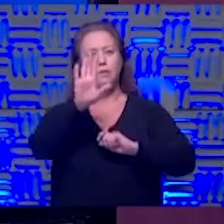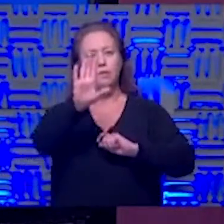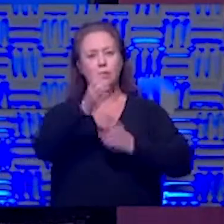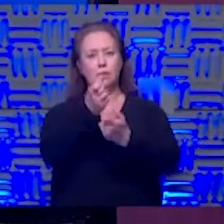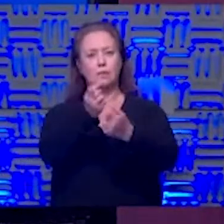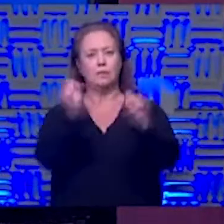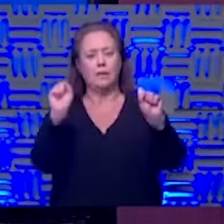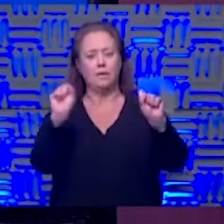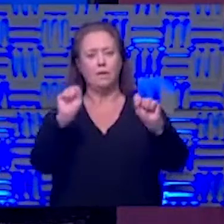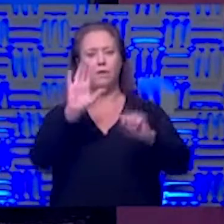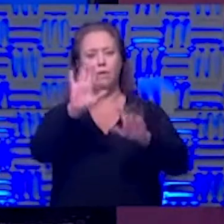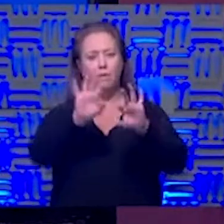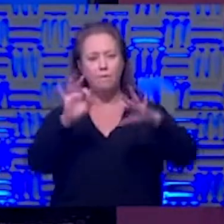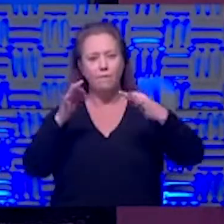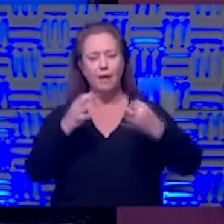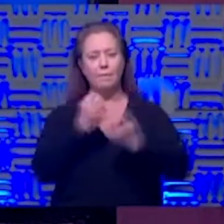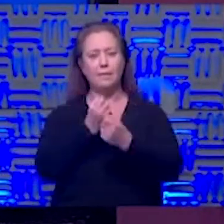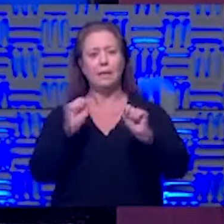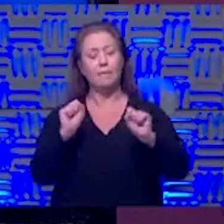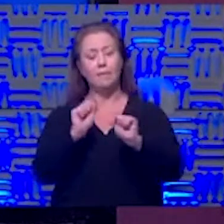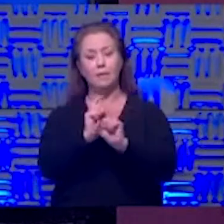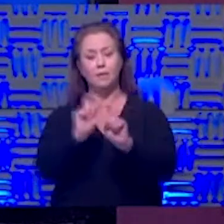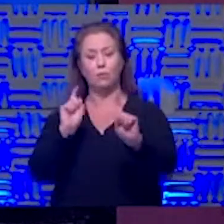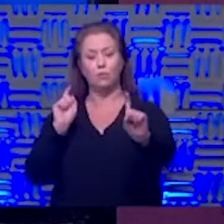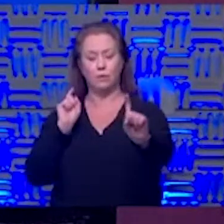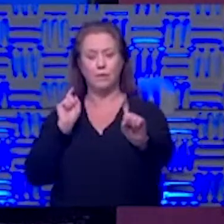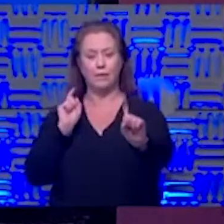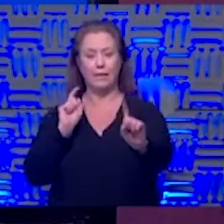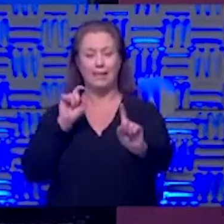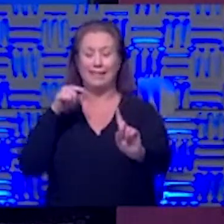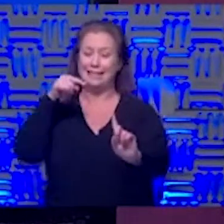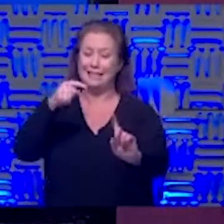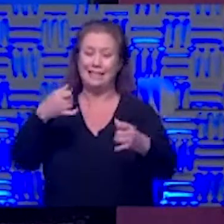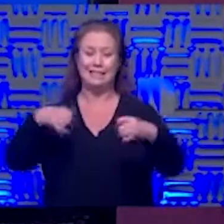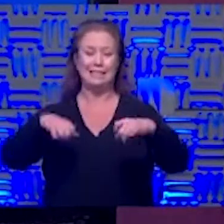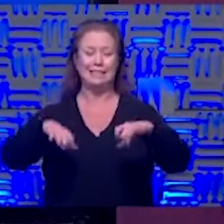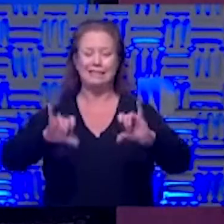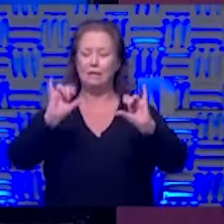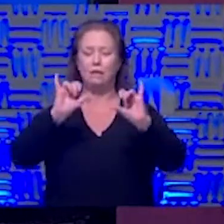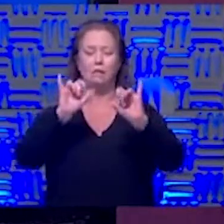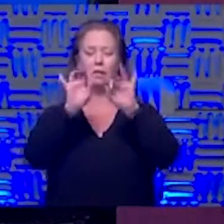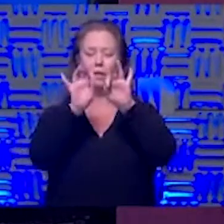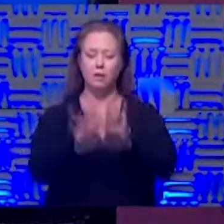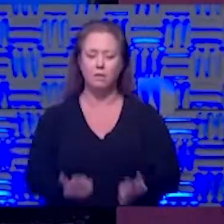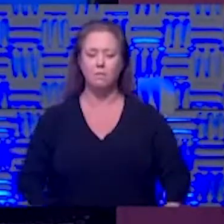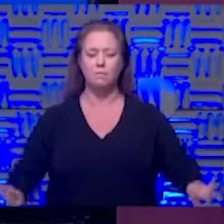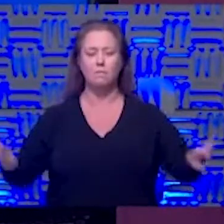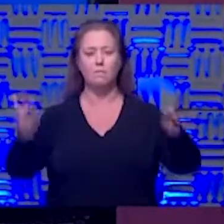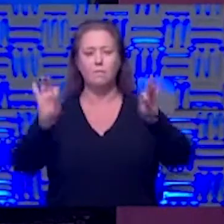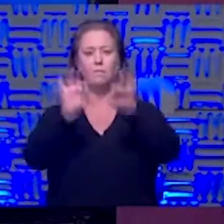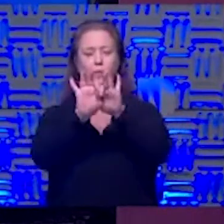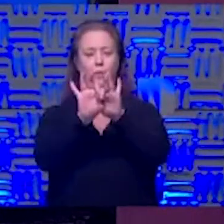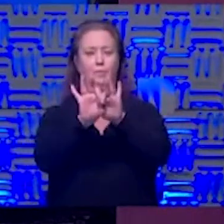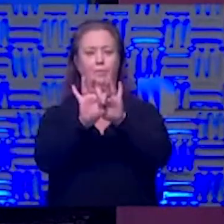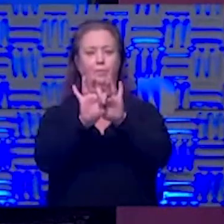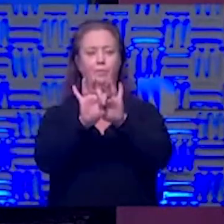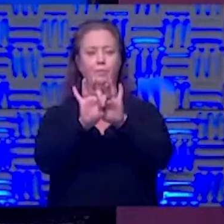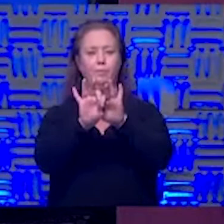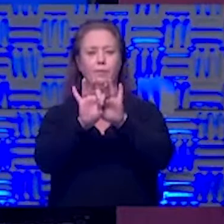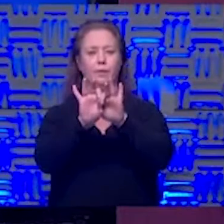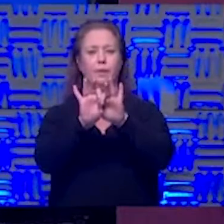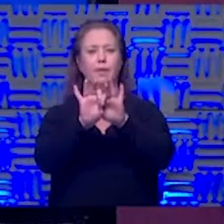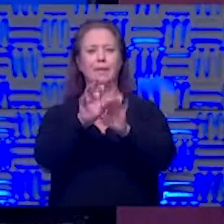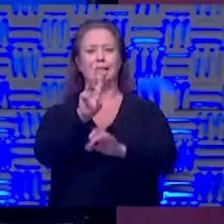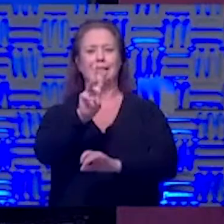safe and it is by social distancing number one that is still the single most important thing you're going to do is to stay